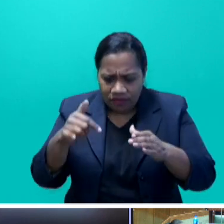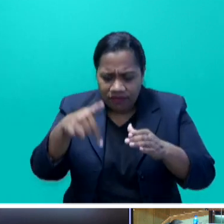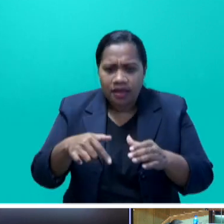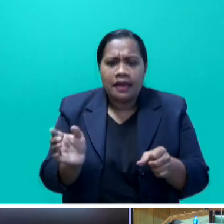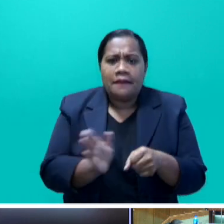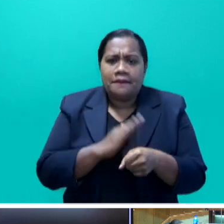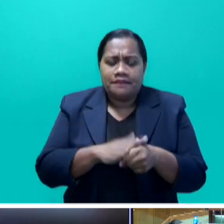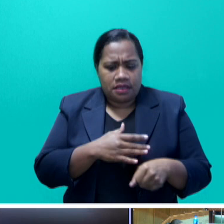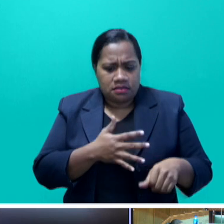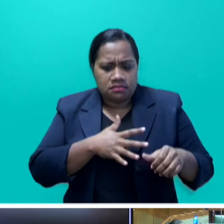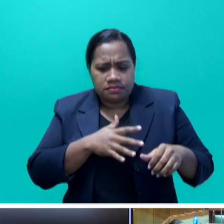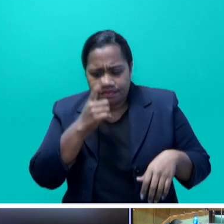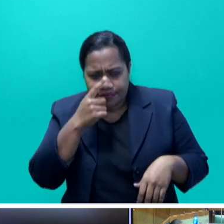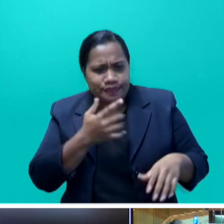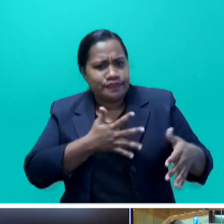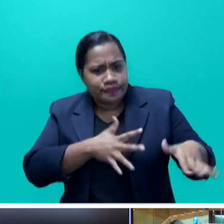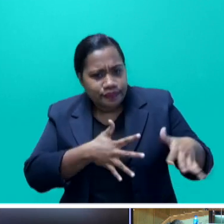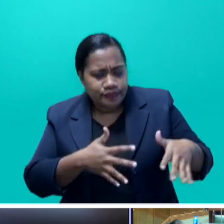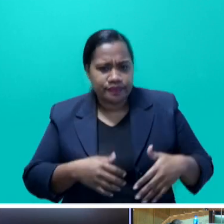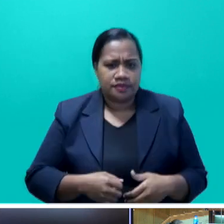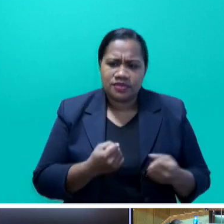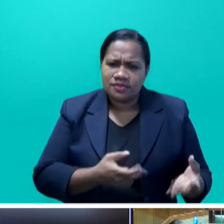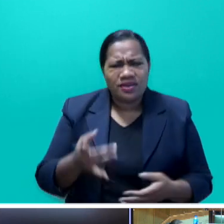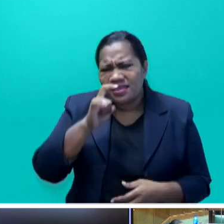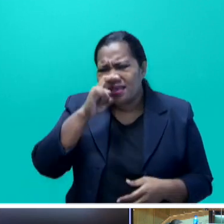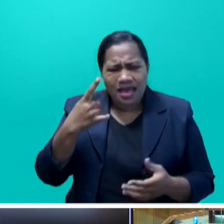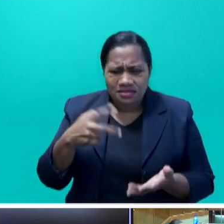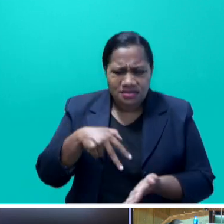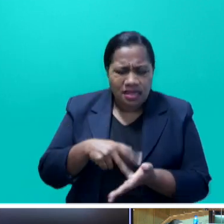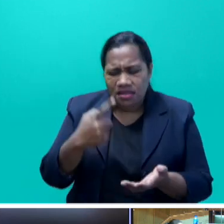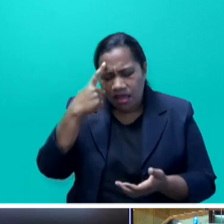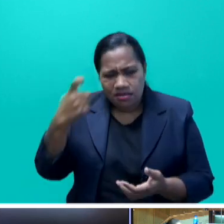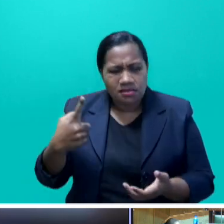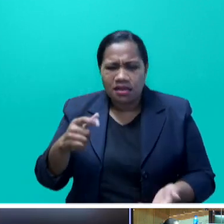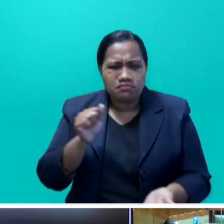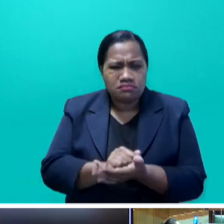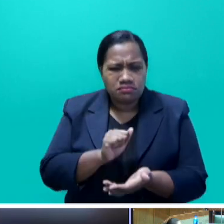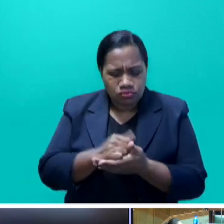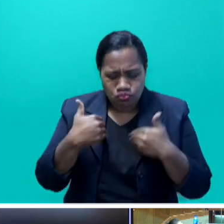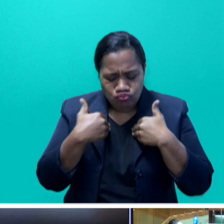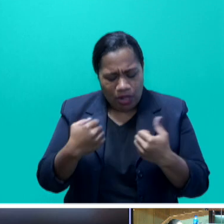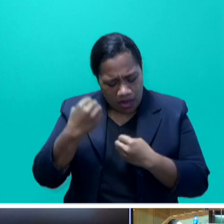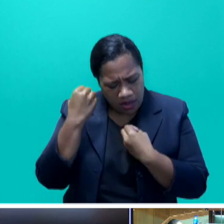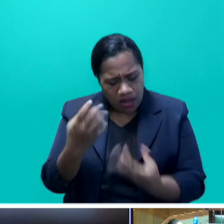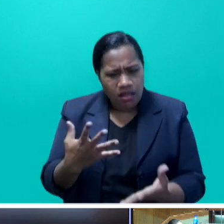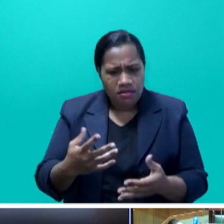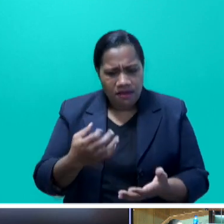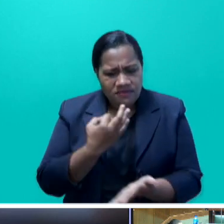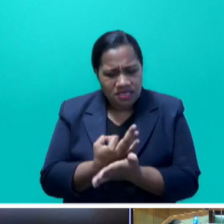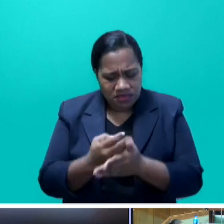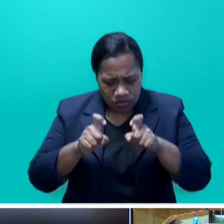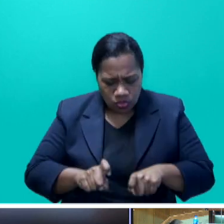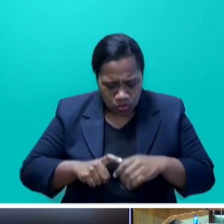They cannot stand the idea of masses of well-informed, financially stable, and prosperous